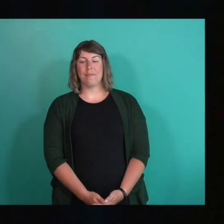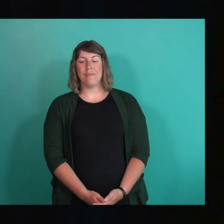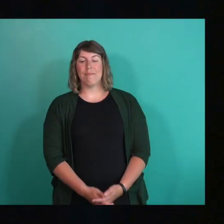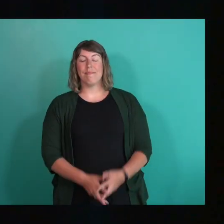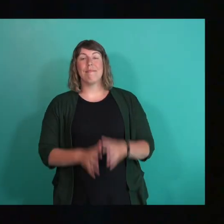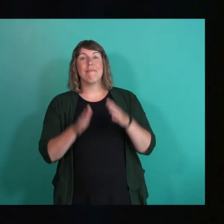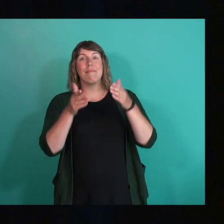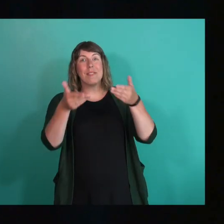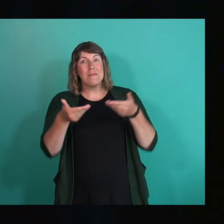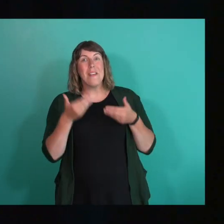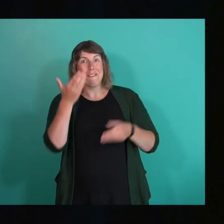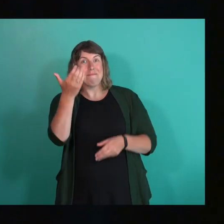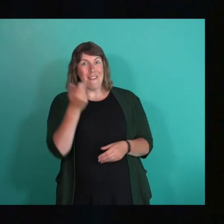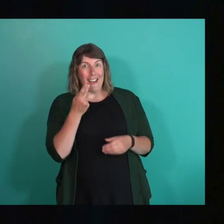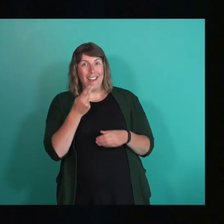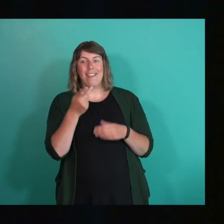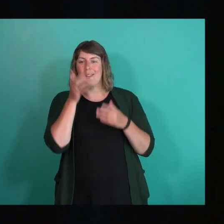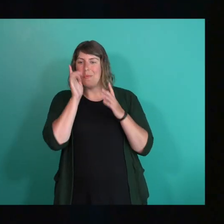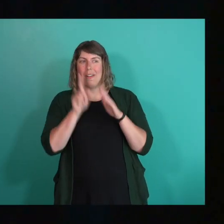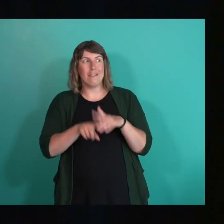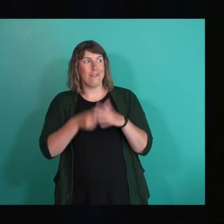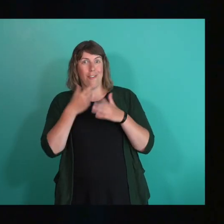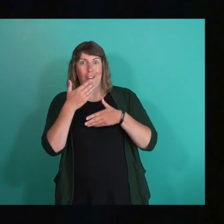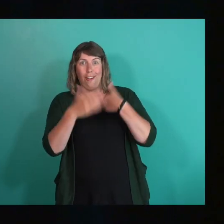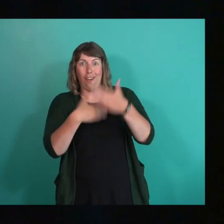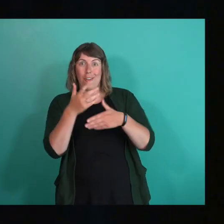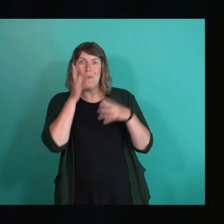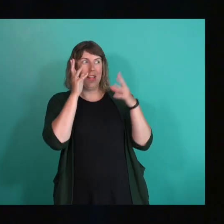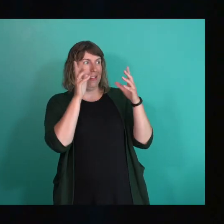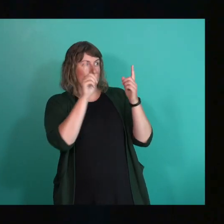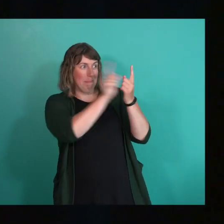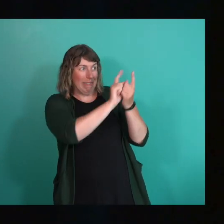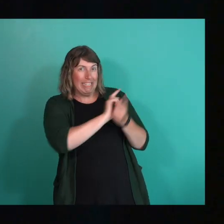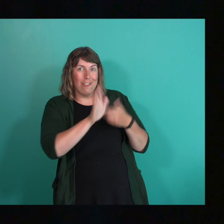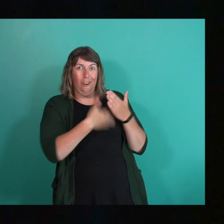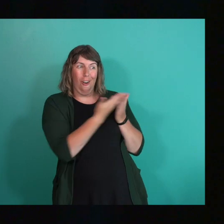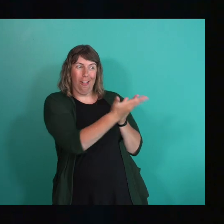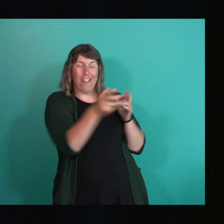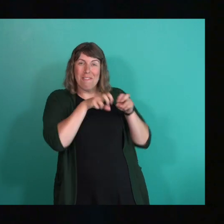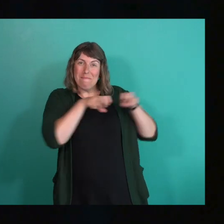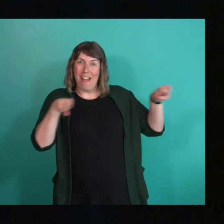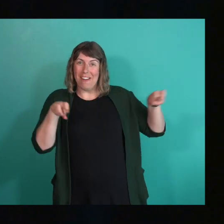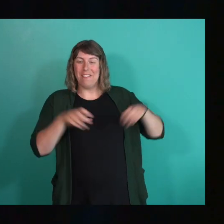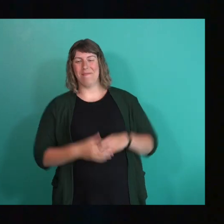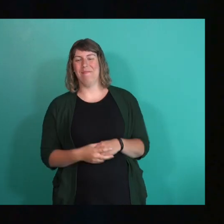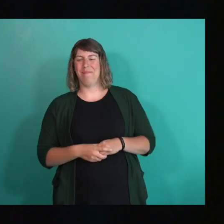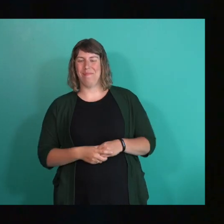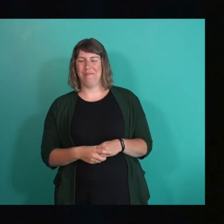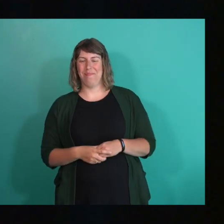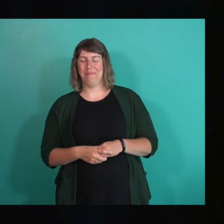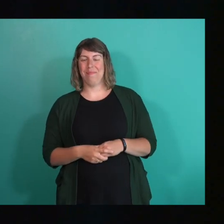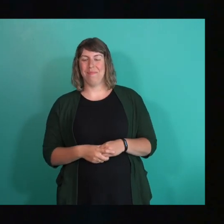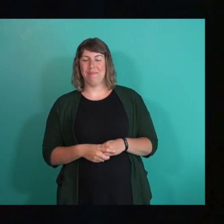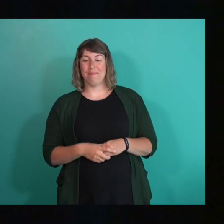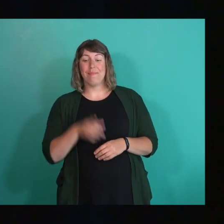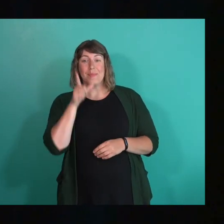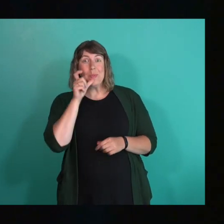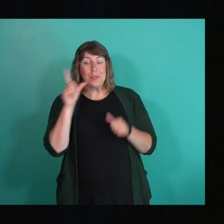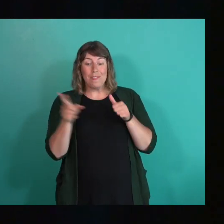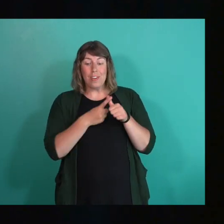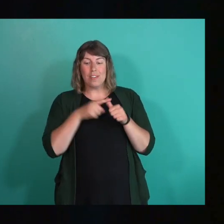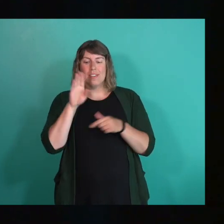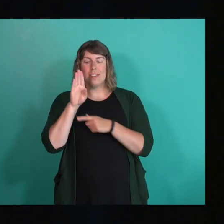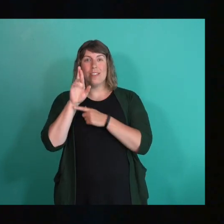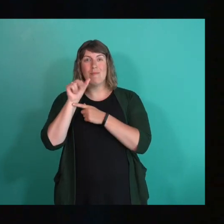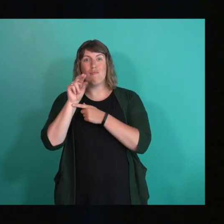Welcome back. Let's get started by meeting our incredible panel who's here today with us. We're going to start with